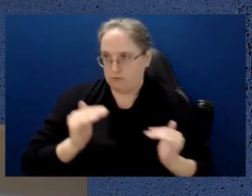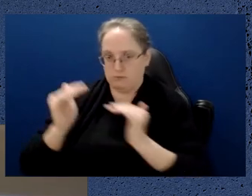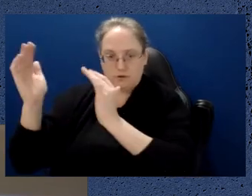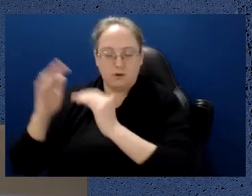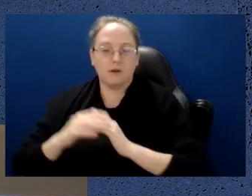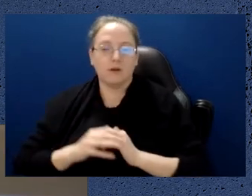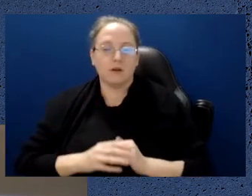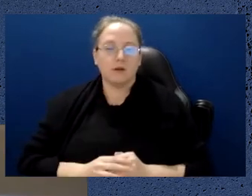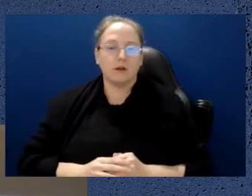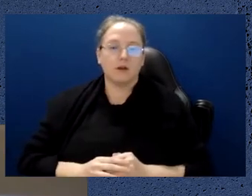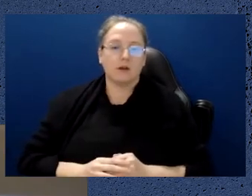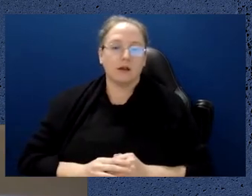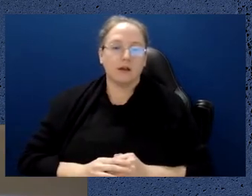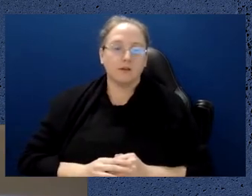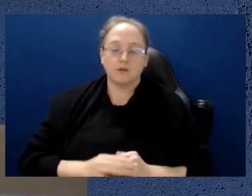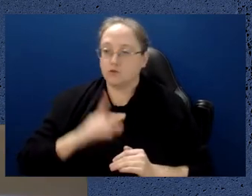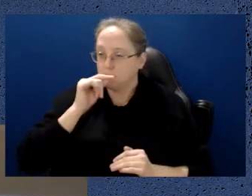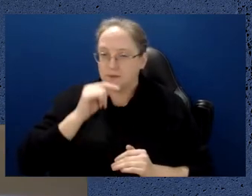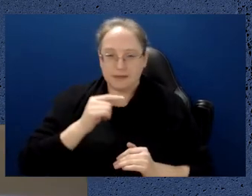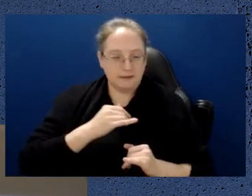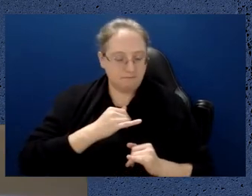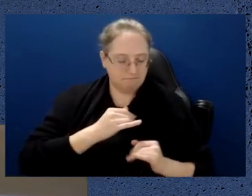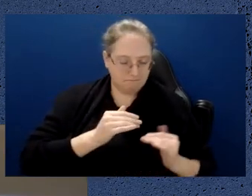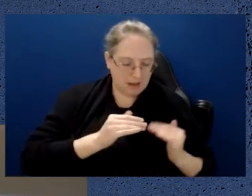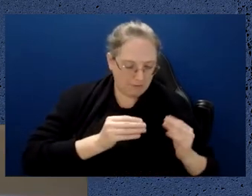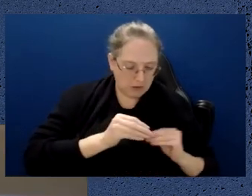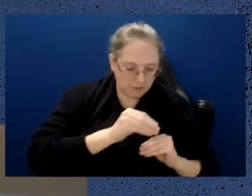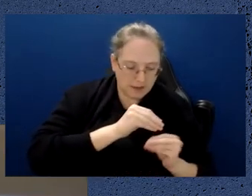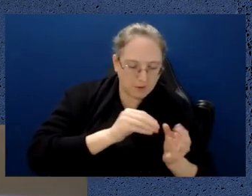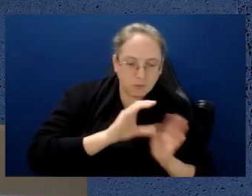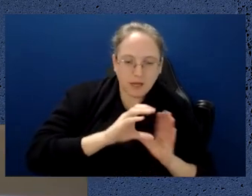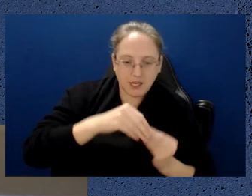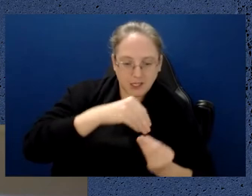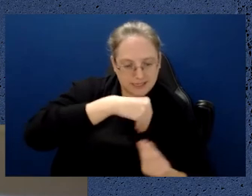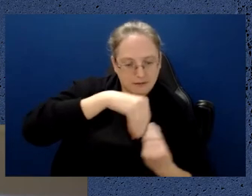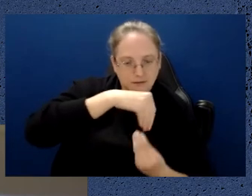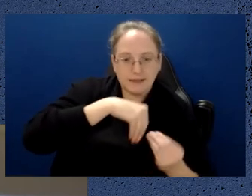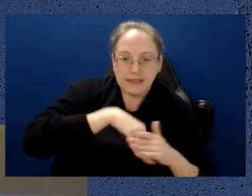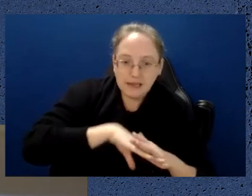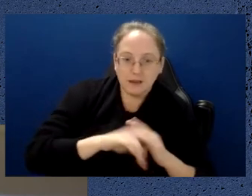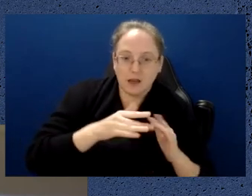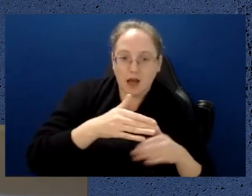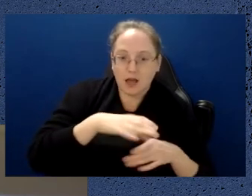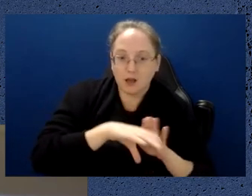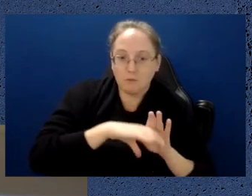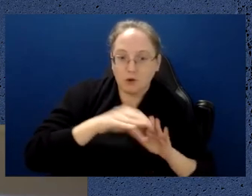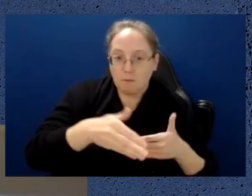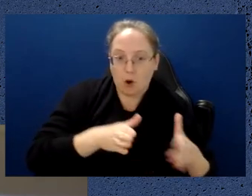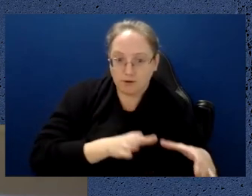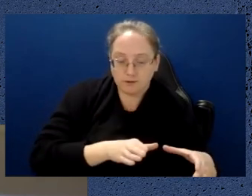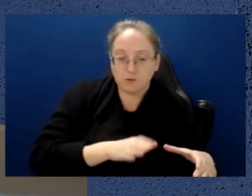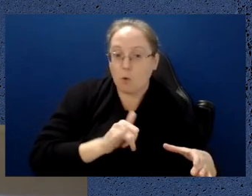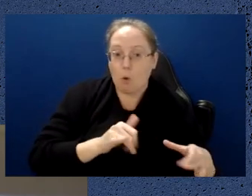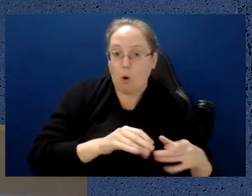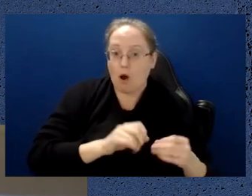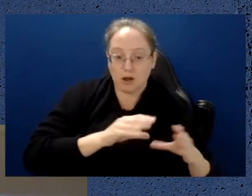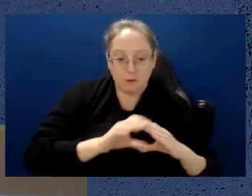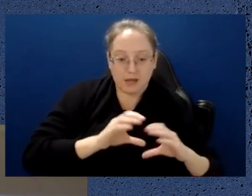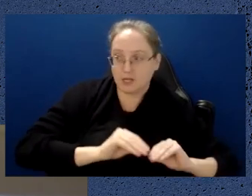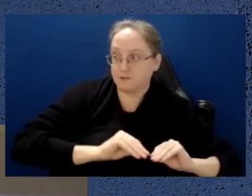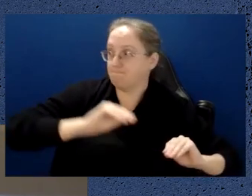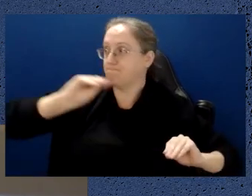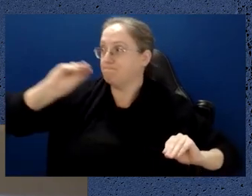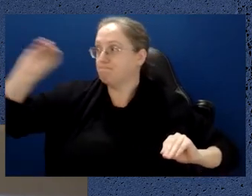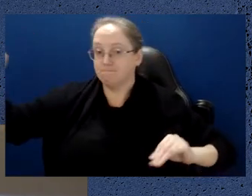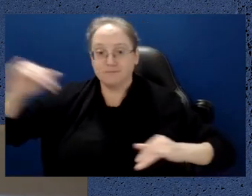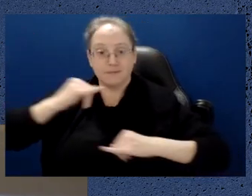all the way out to international scale communication. And in fact, there are significant efforts and